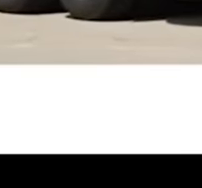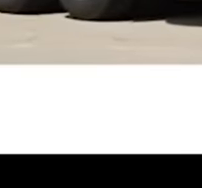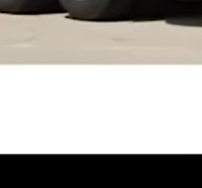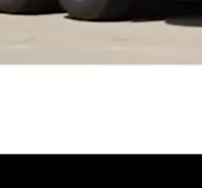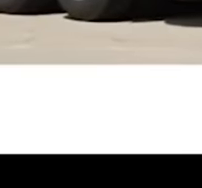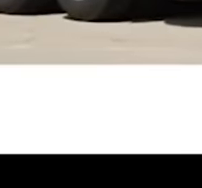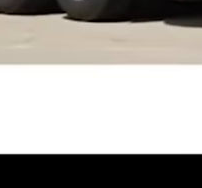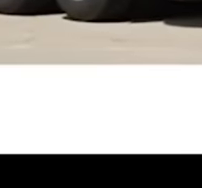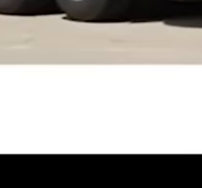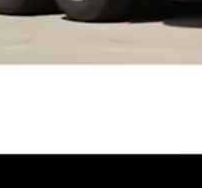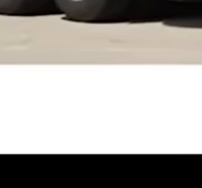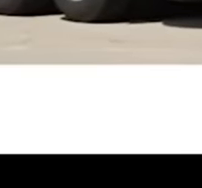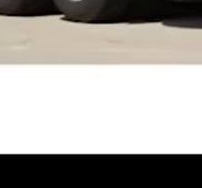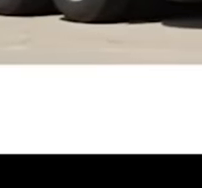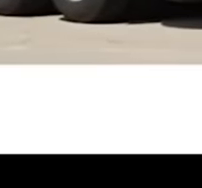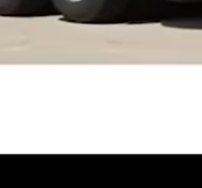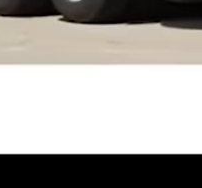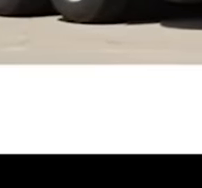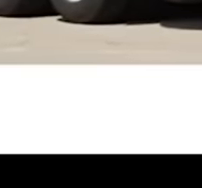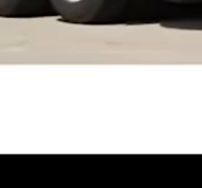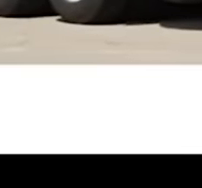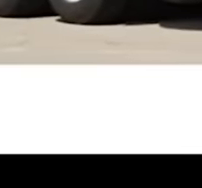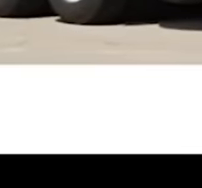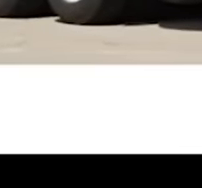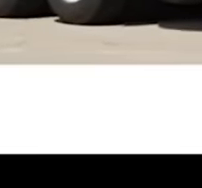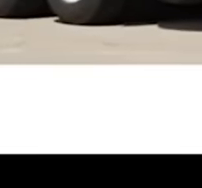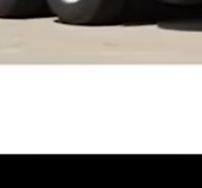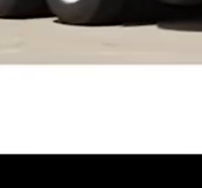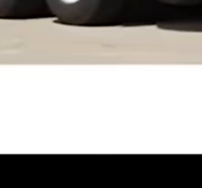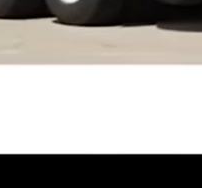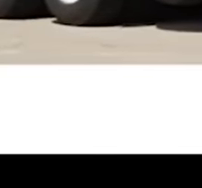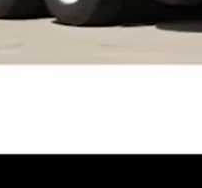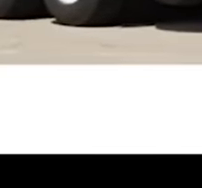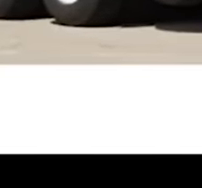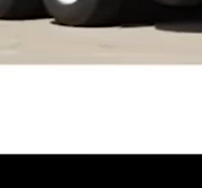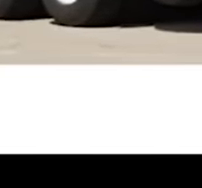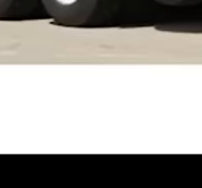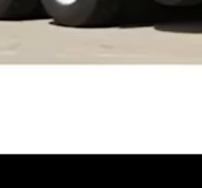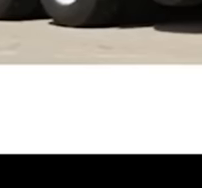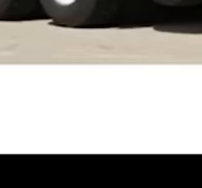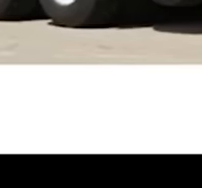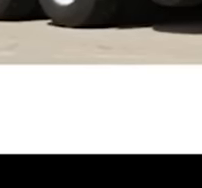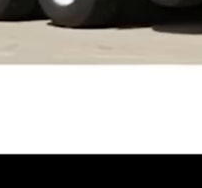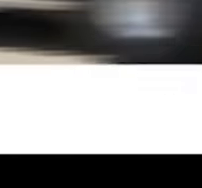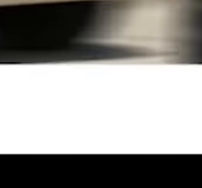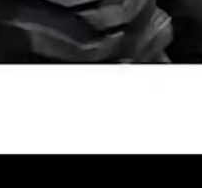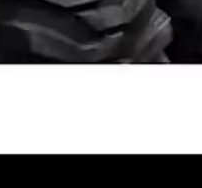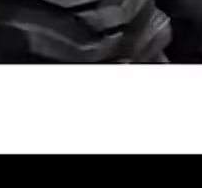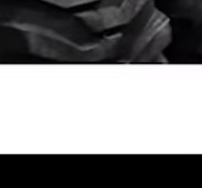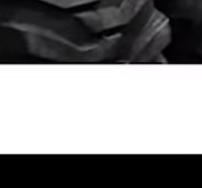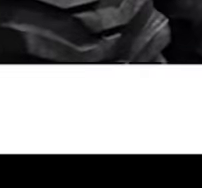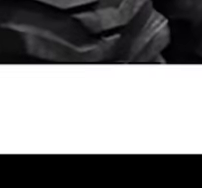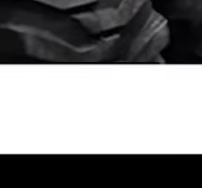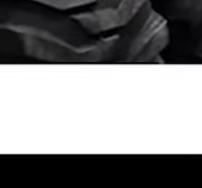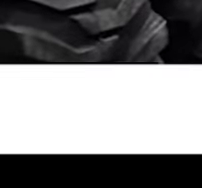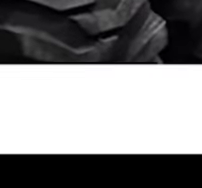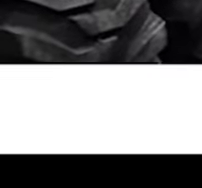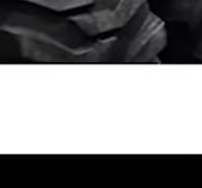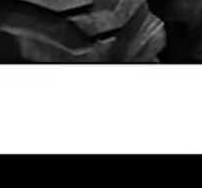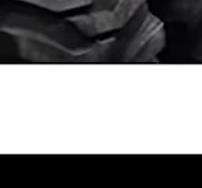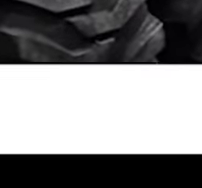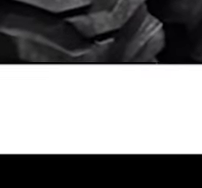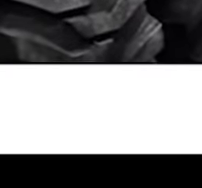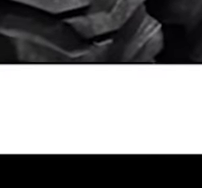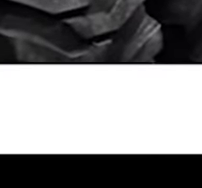Truck and OTR Tire Service Center, at number 30 and 32 Montrose Main Road, Chabonas. Call today at 665-8973 or 672